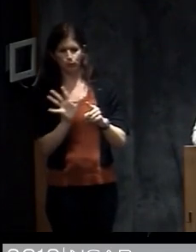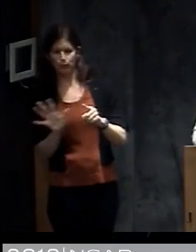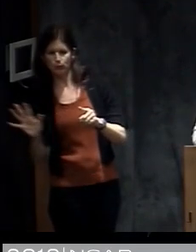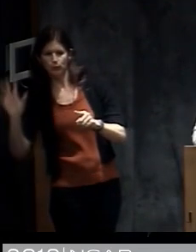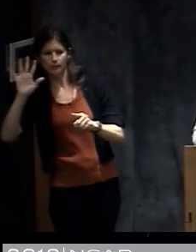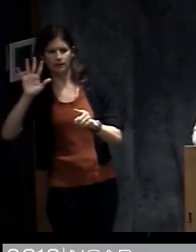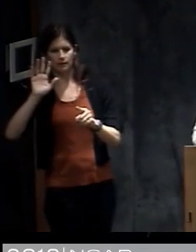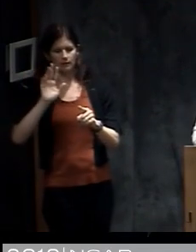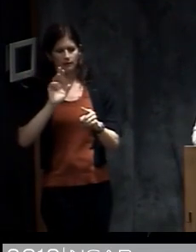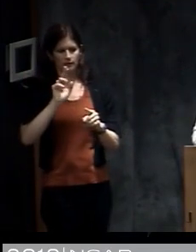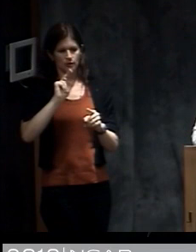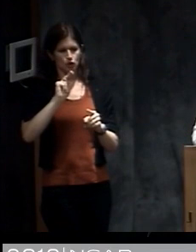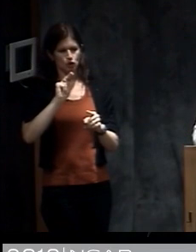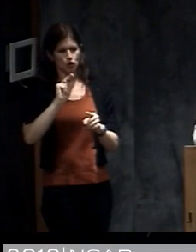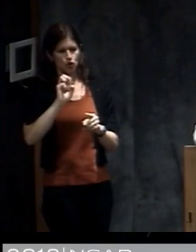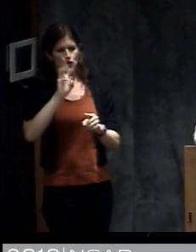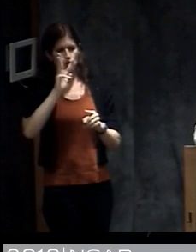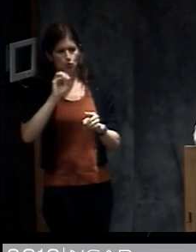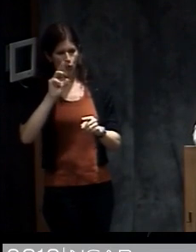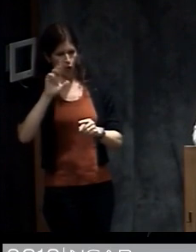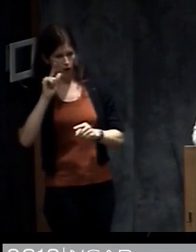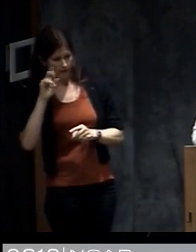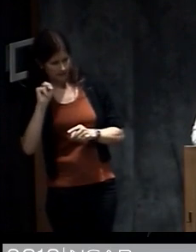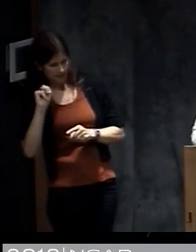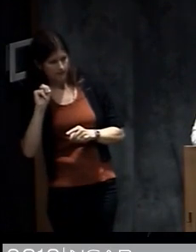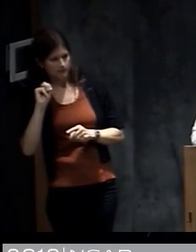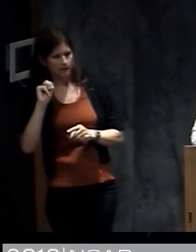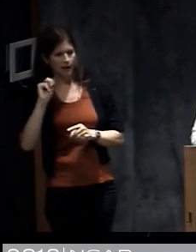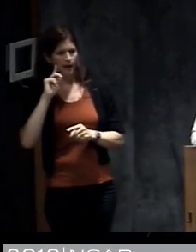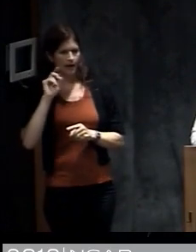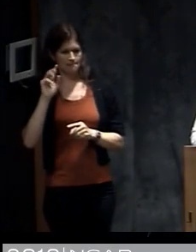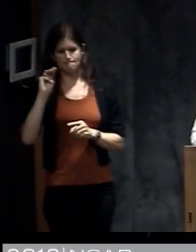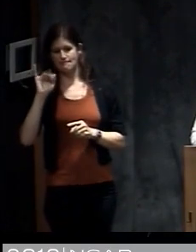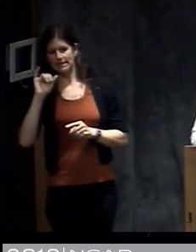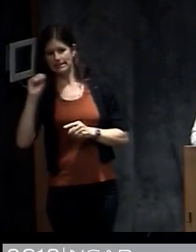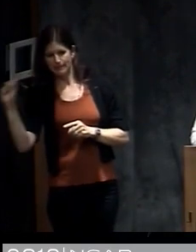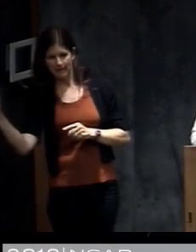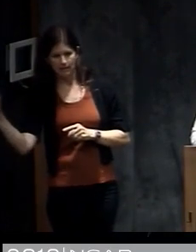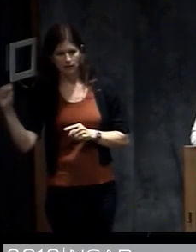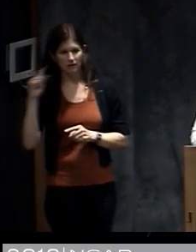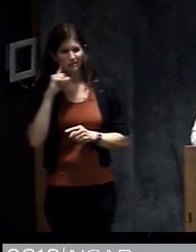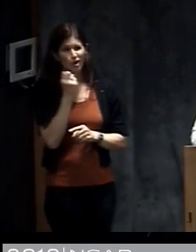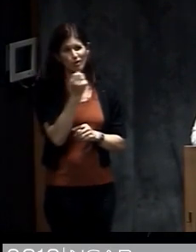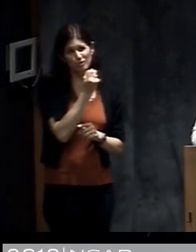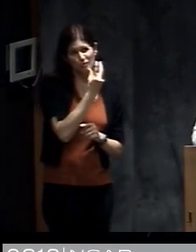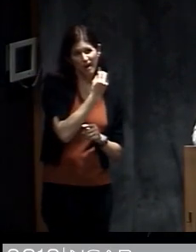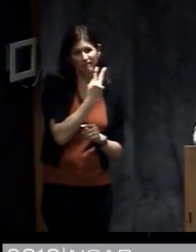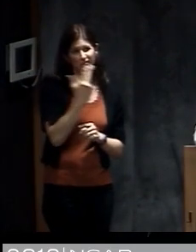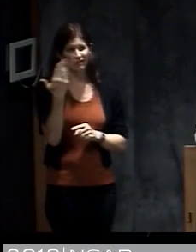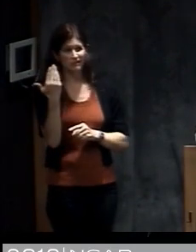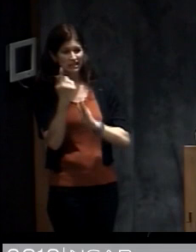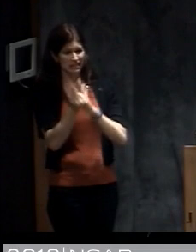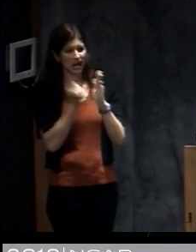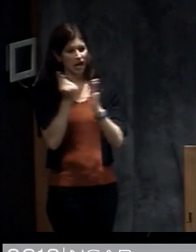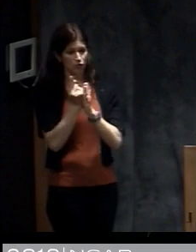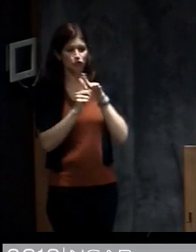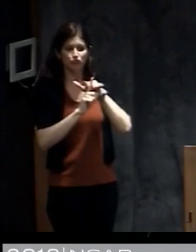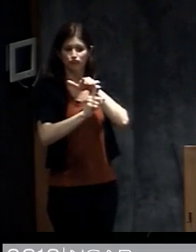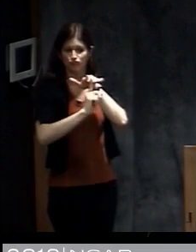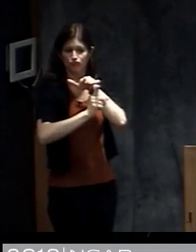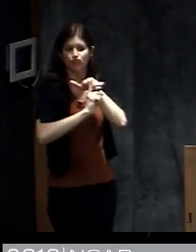Orleans and the Mississippi coastline. And so the people in those areas had about 12 or 15 hours of warning and they evacuated many people